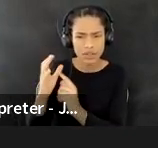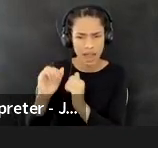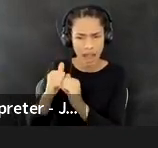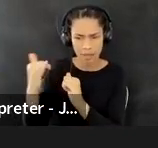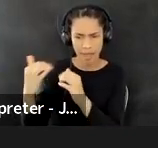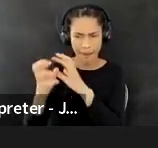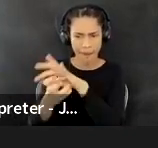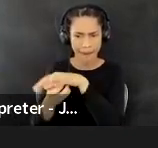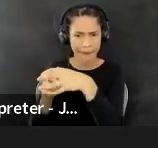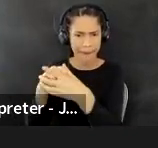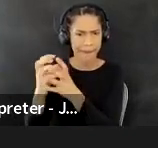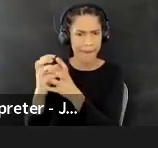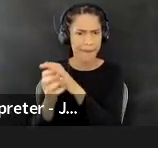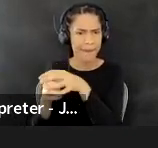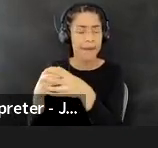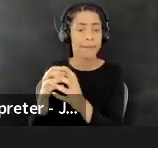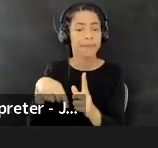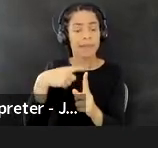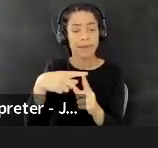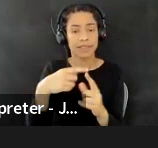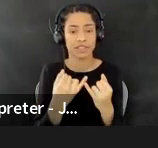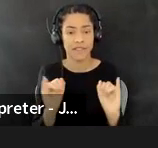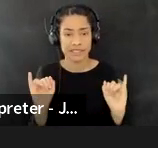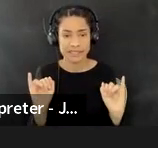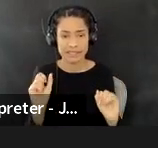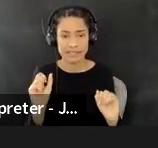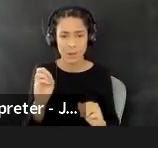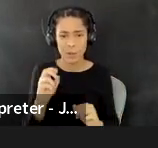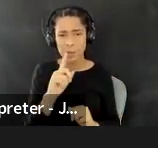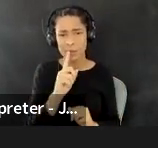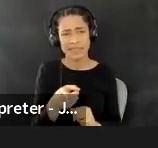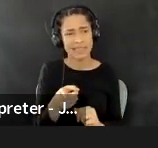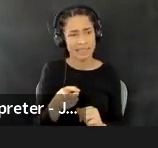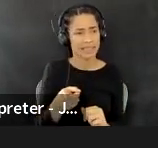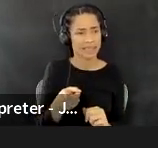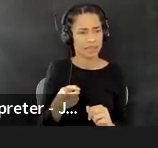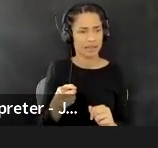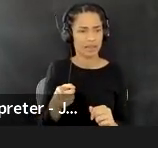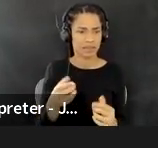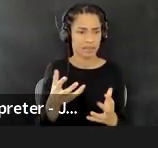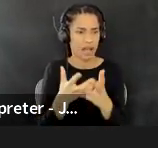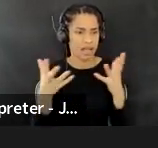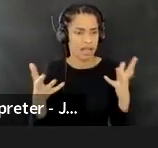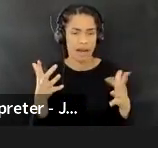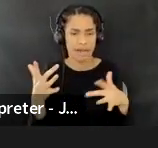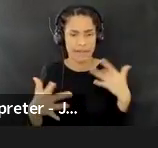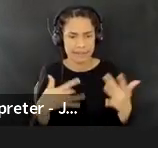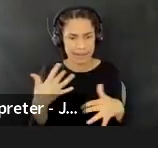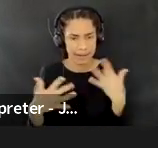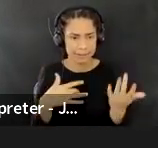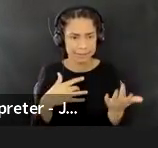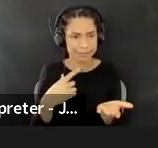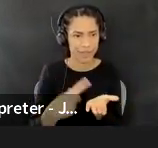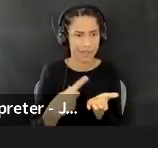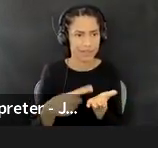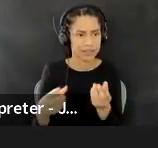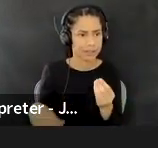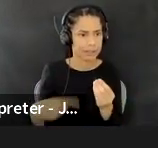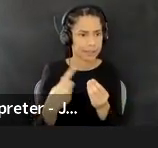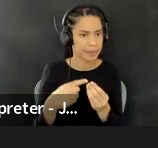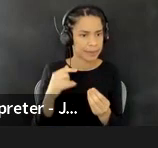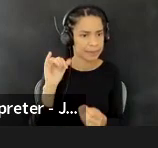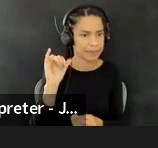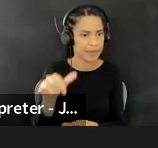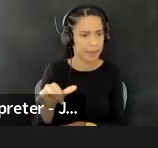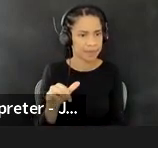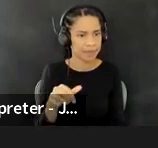and, uh, and sovereignty. So they really feel like they're in lockstep and a lot of really exciting conversations about that. Um, so before I